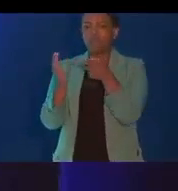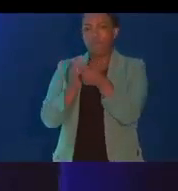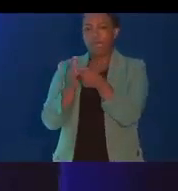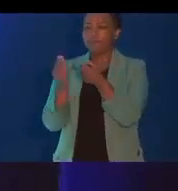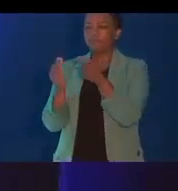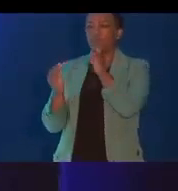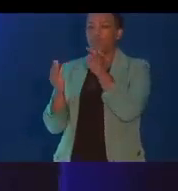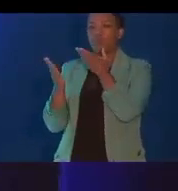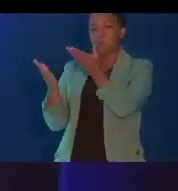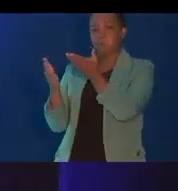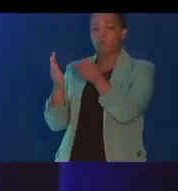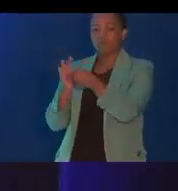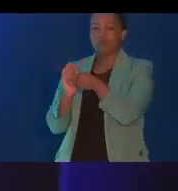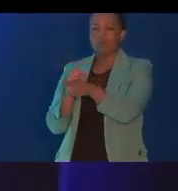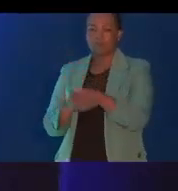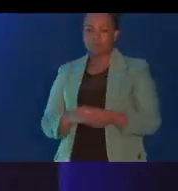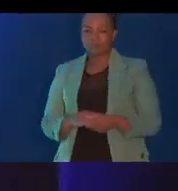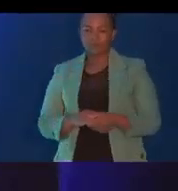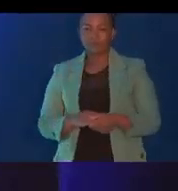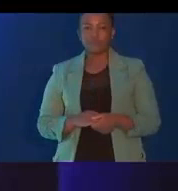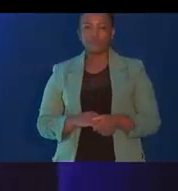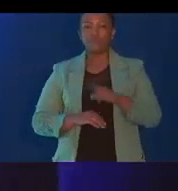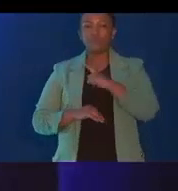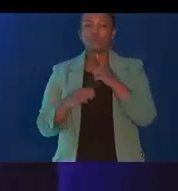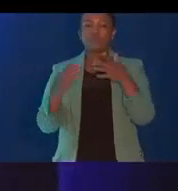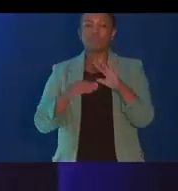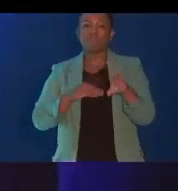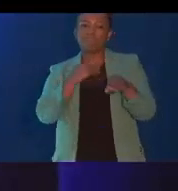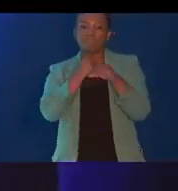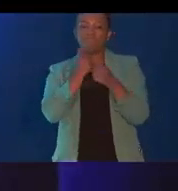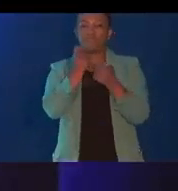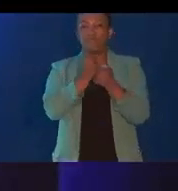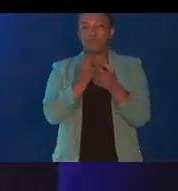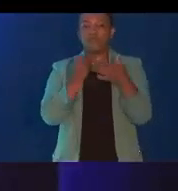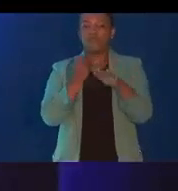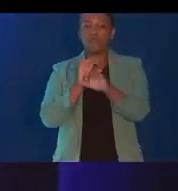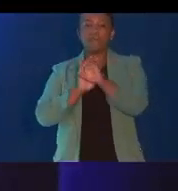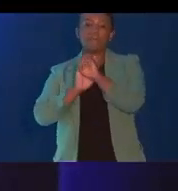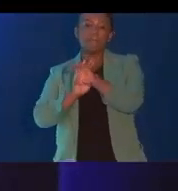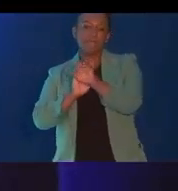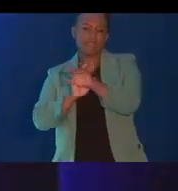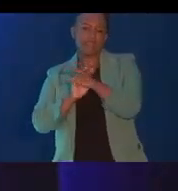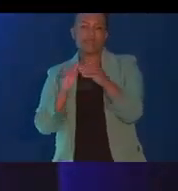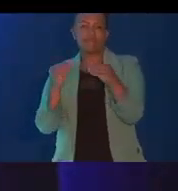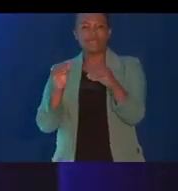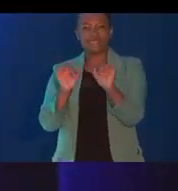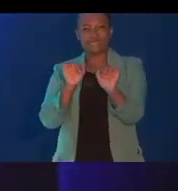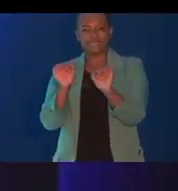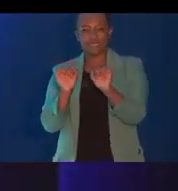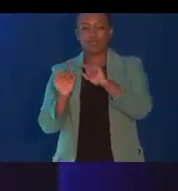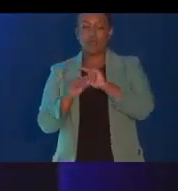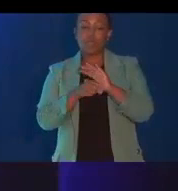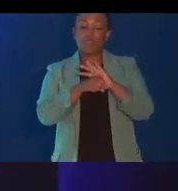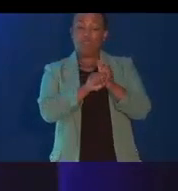We also encourage them and others to provide additional support around marketing of these products. Due to